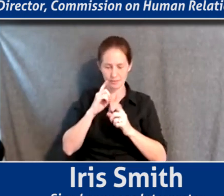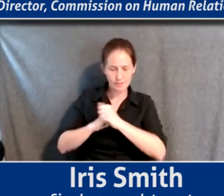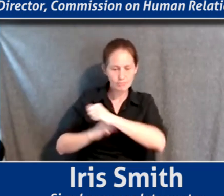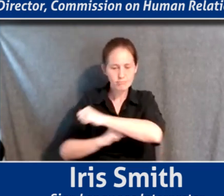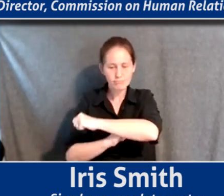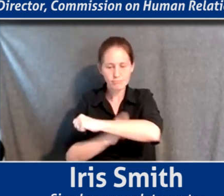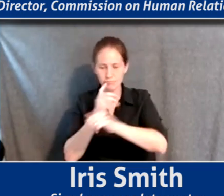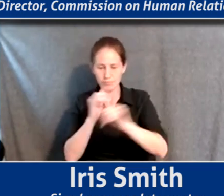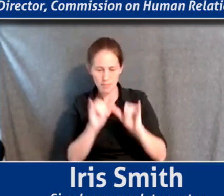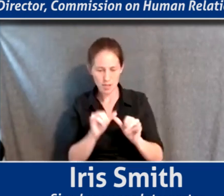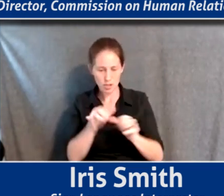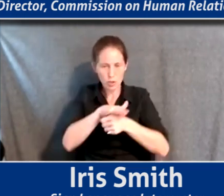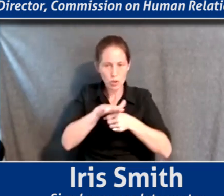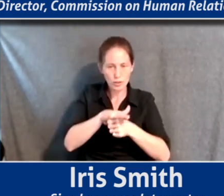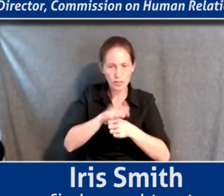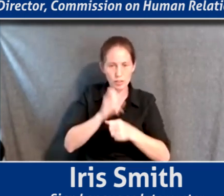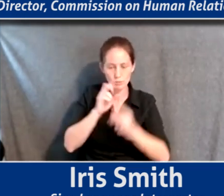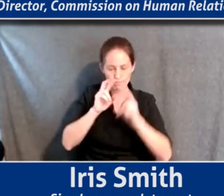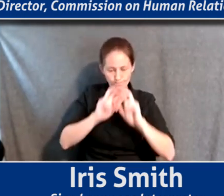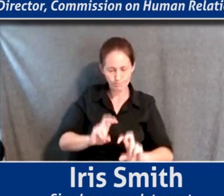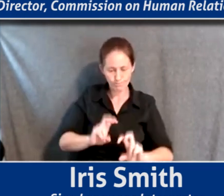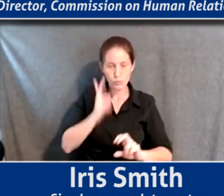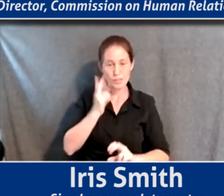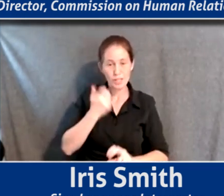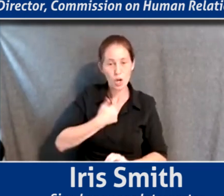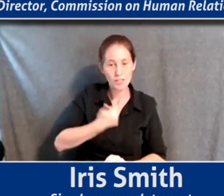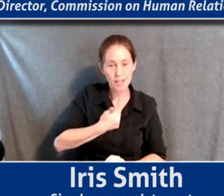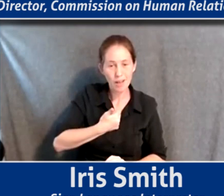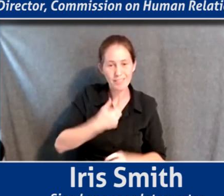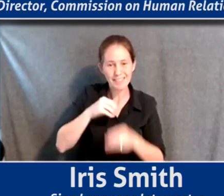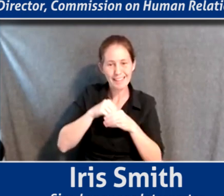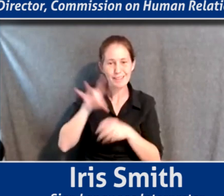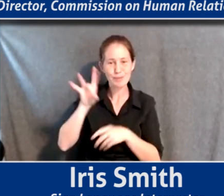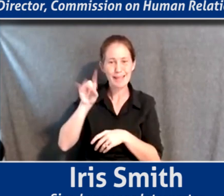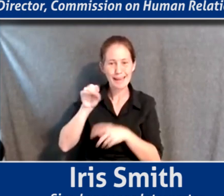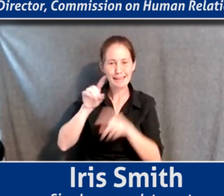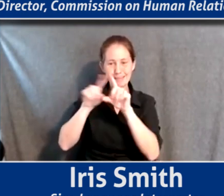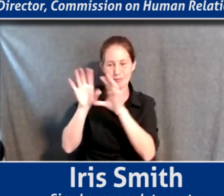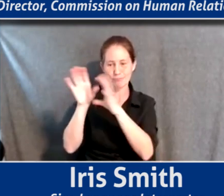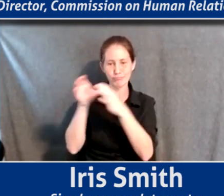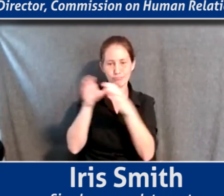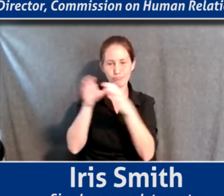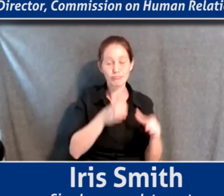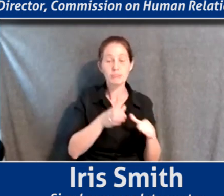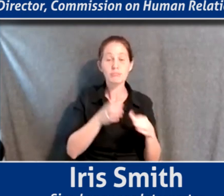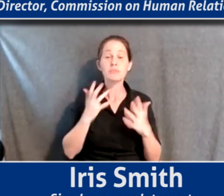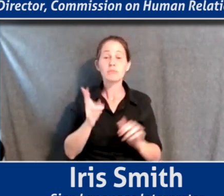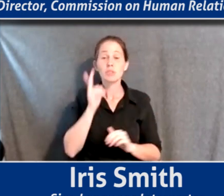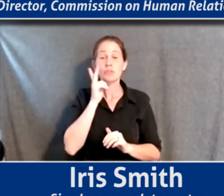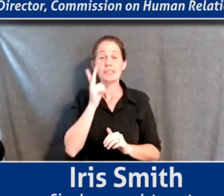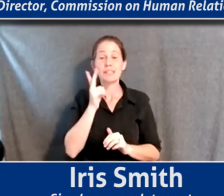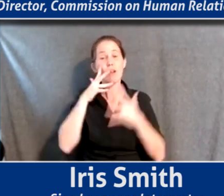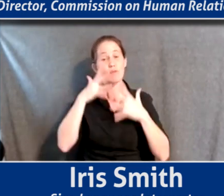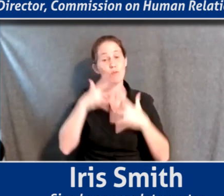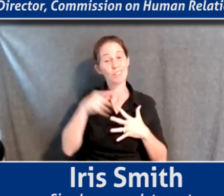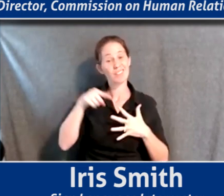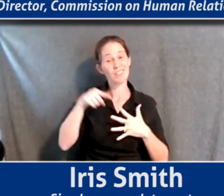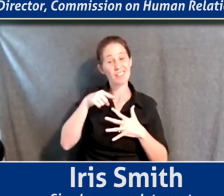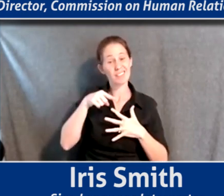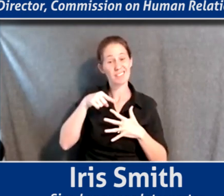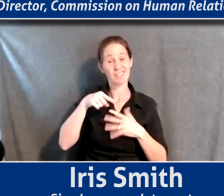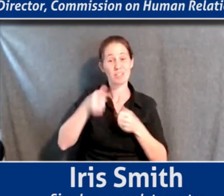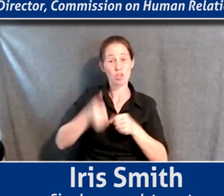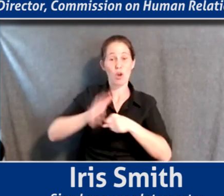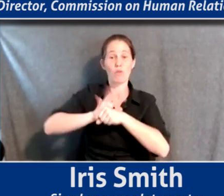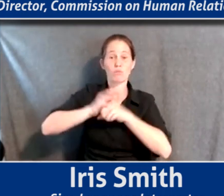locally to look at ourselves in those 80 areas. And as you look at, unfortunately, with this global pandemic,